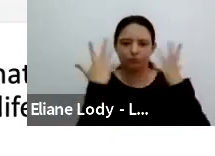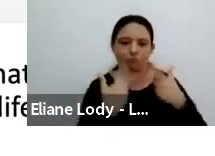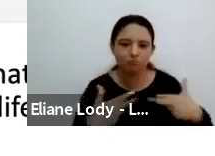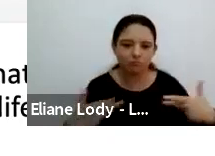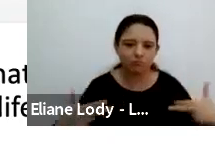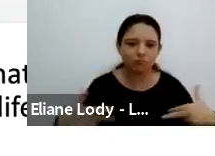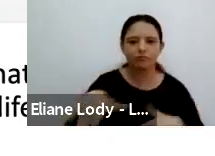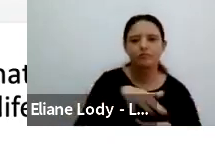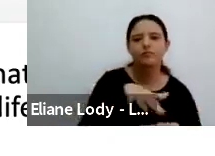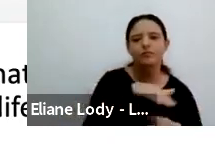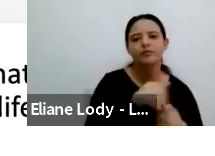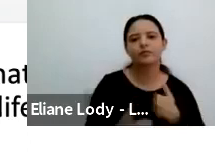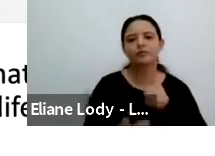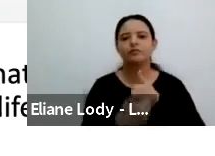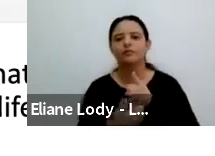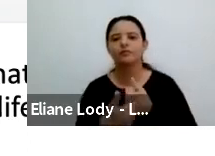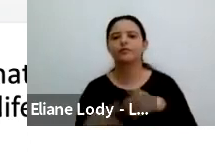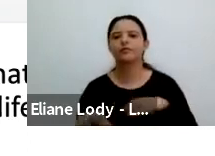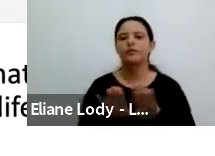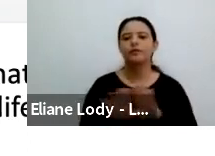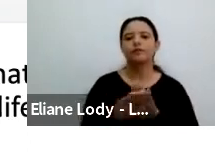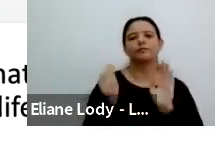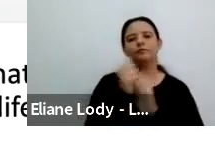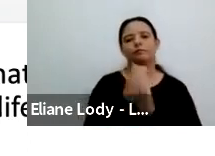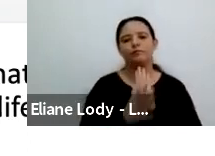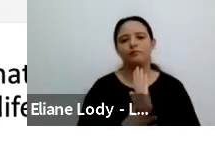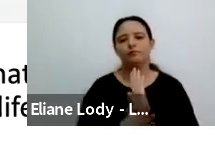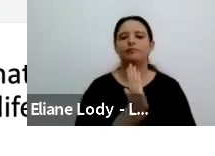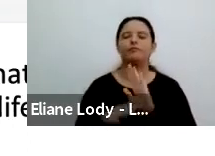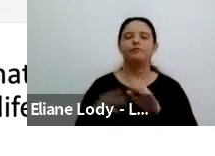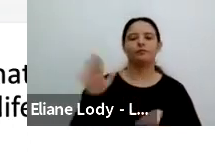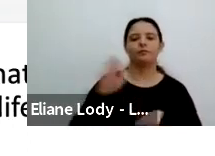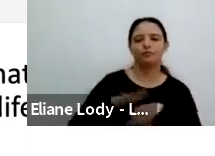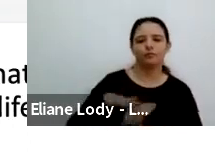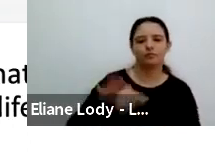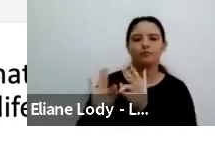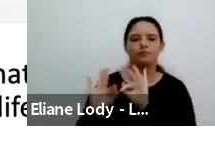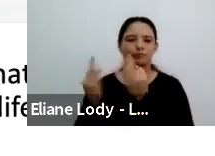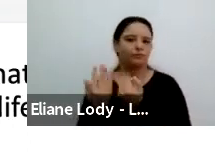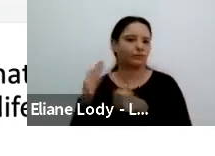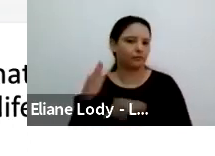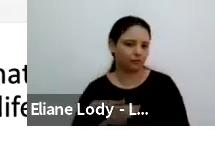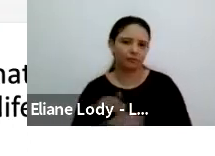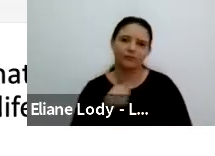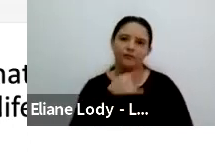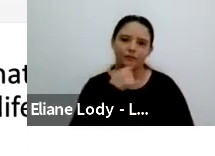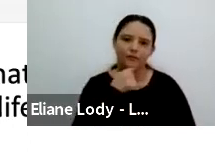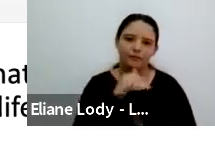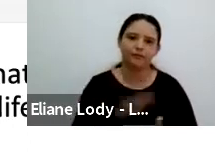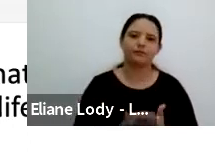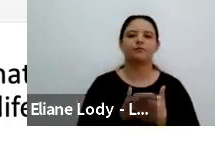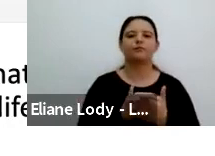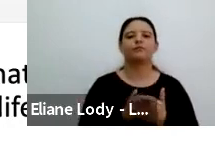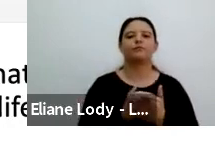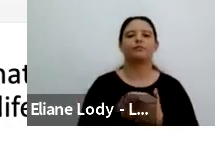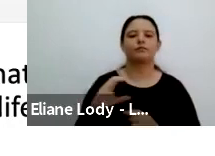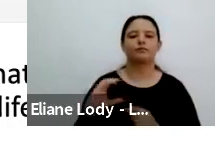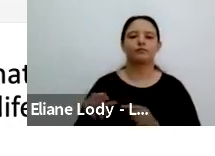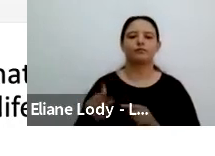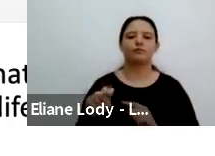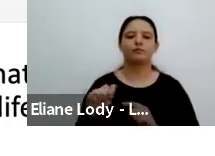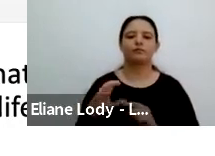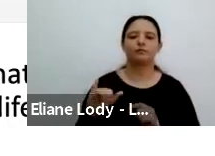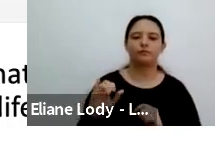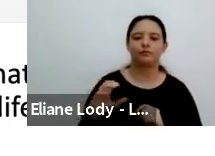Kayaking, kayaking, Family pretend games, Cindy magic. Just family talk around the dinner table. Something